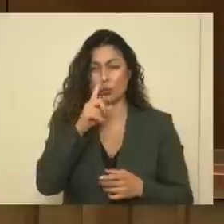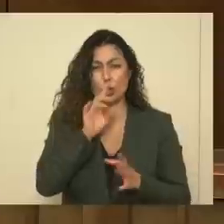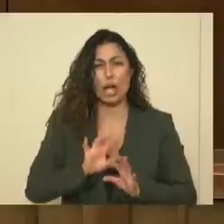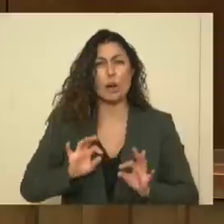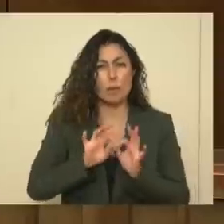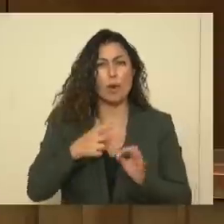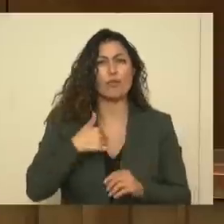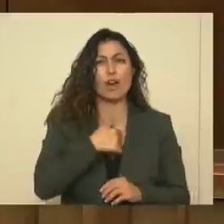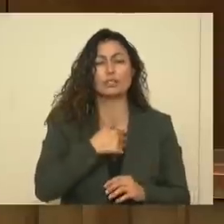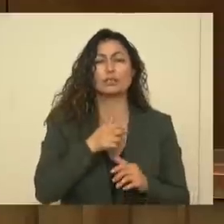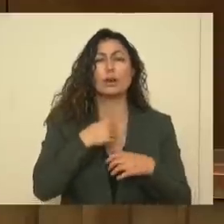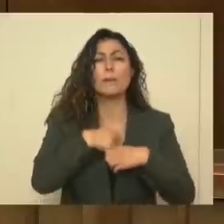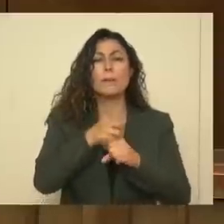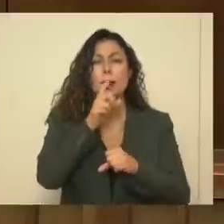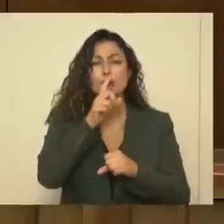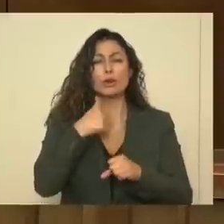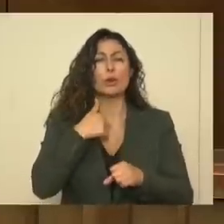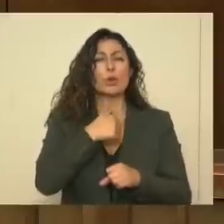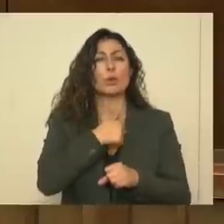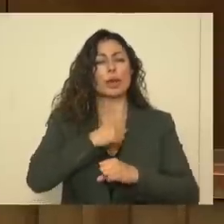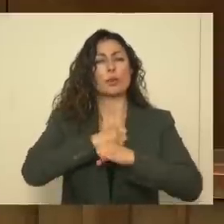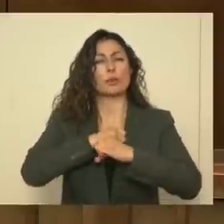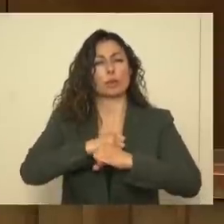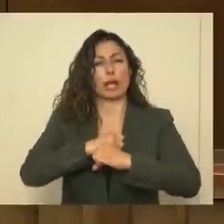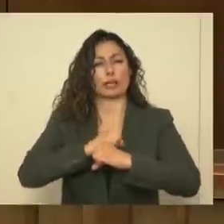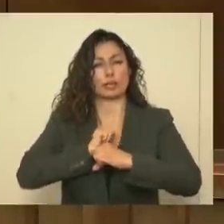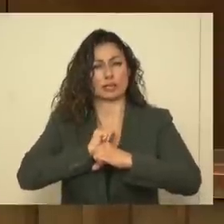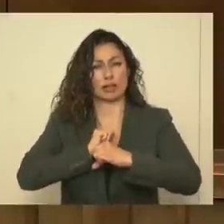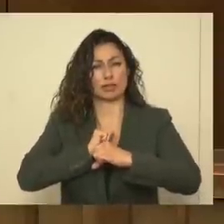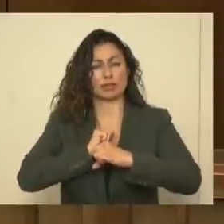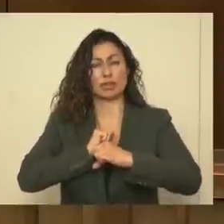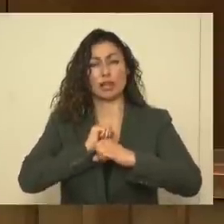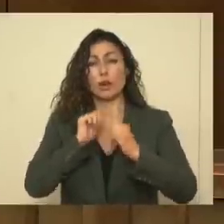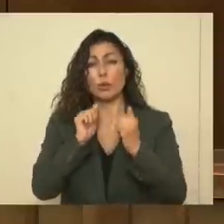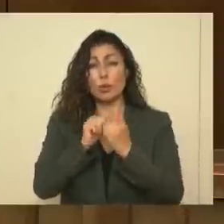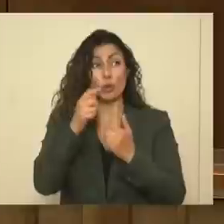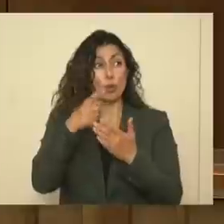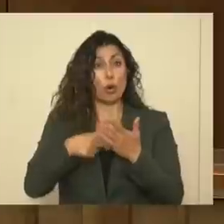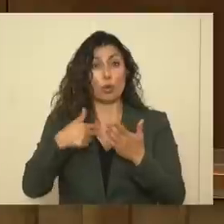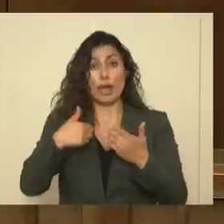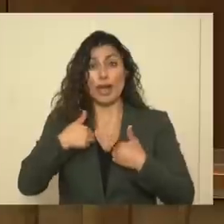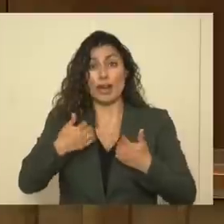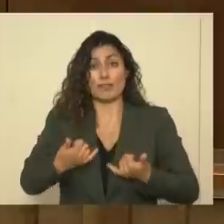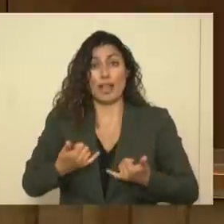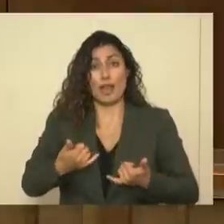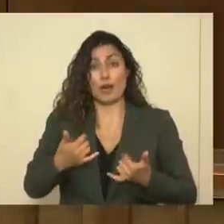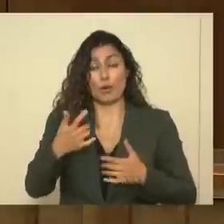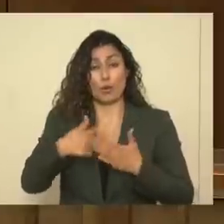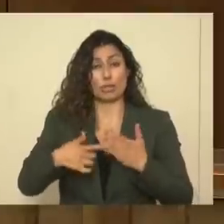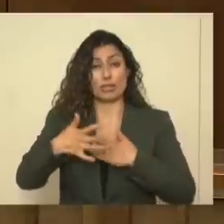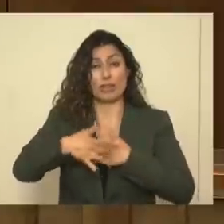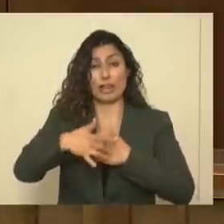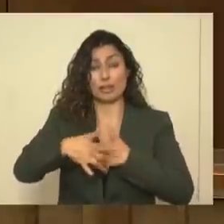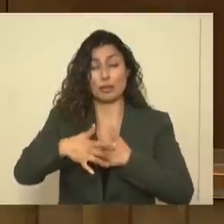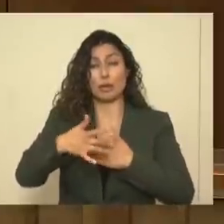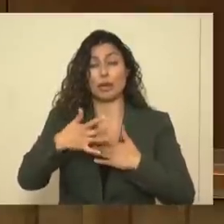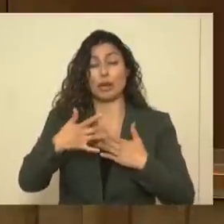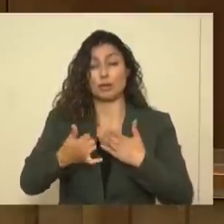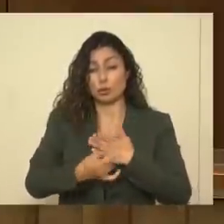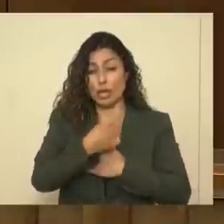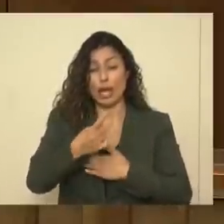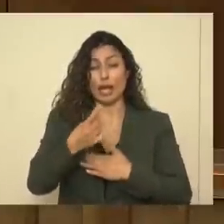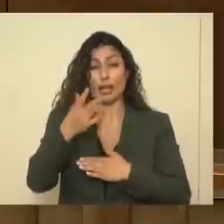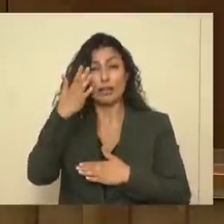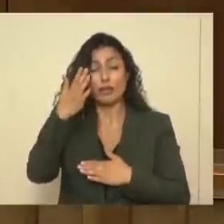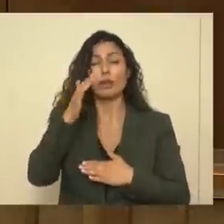for us to make sure that we are protecting ourselves with what's available today and in the future, and that